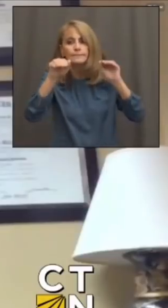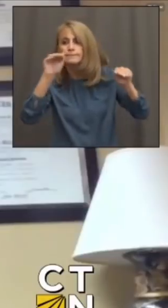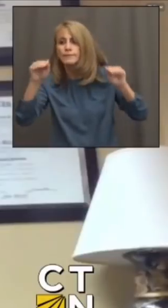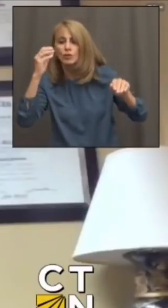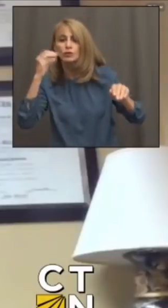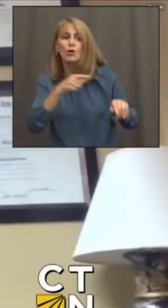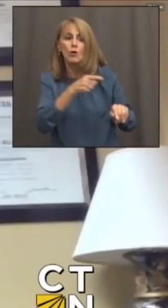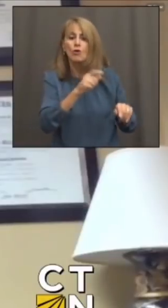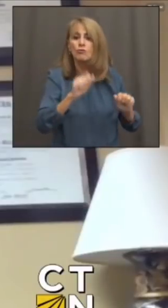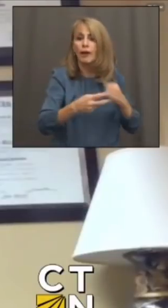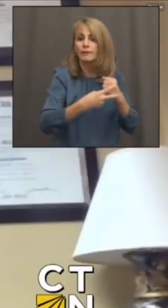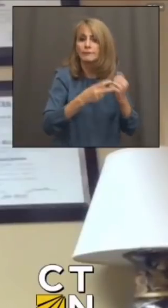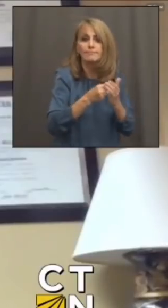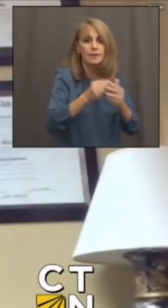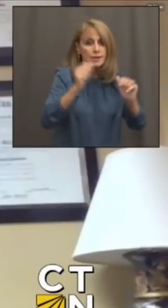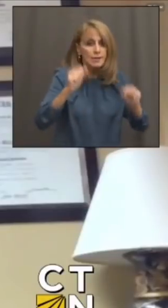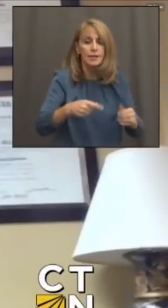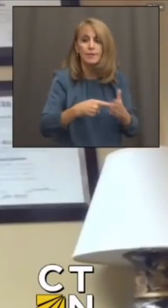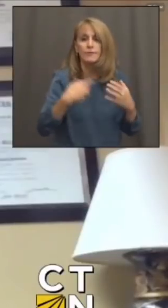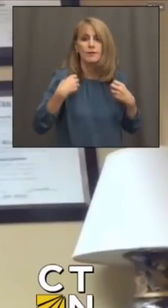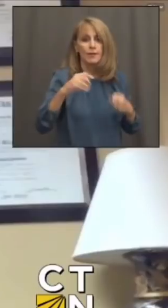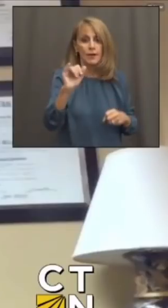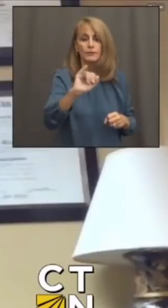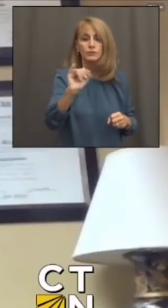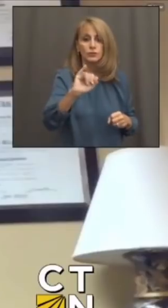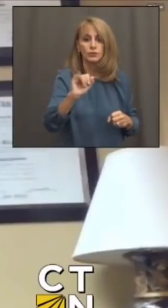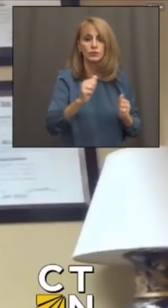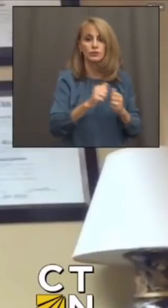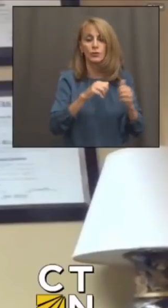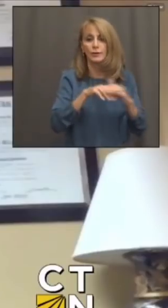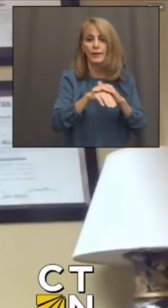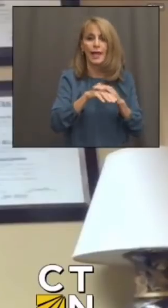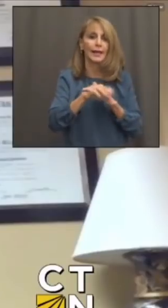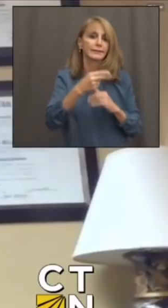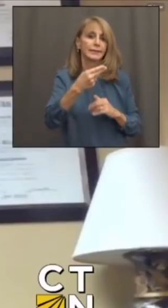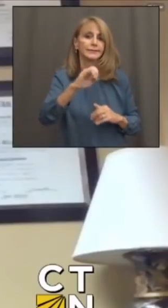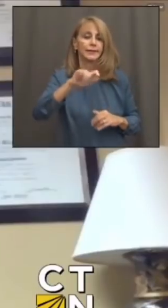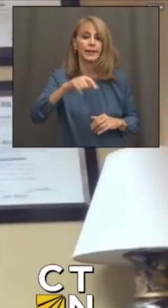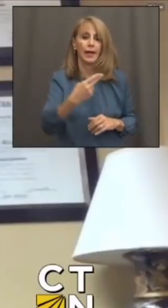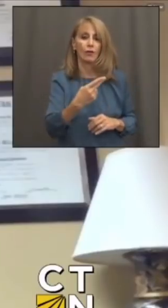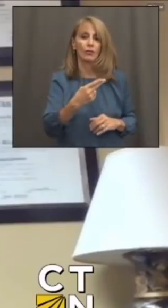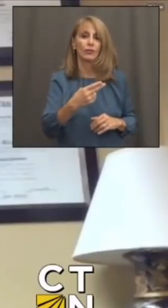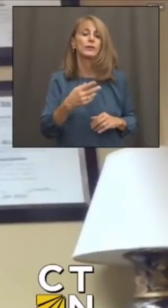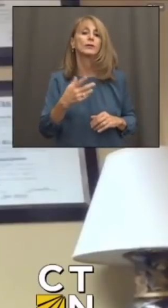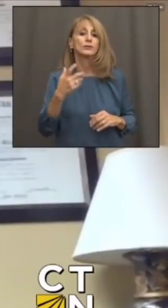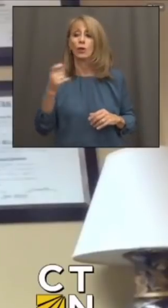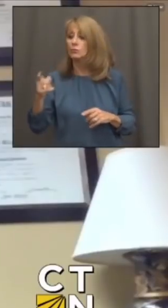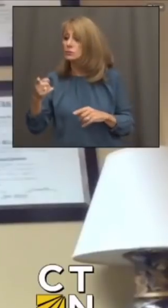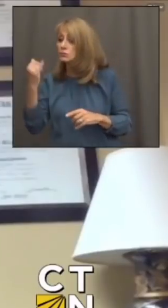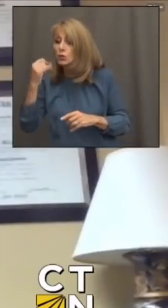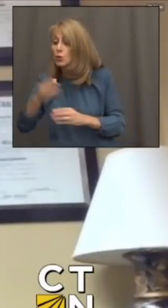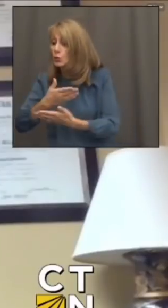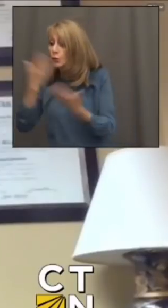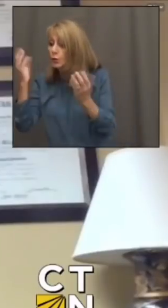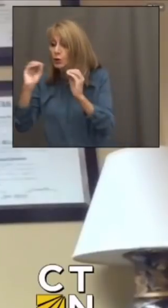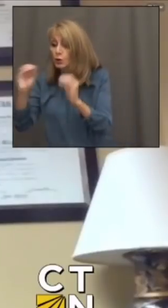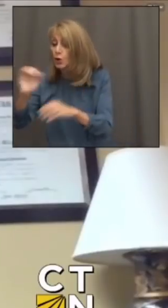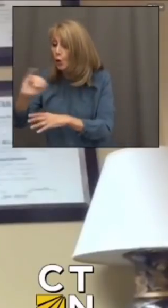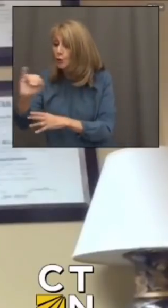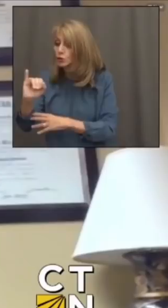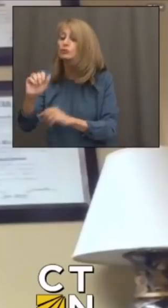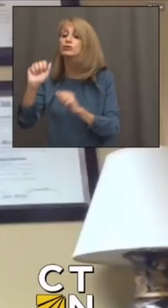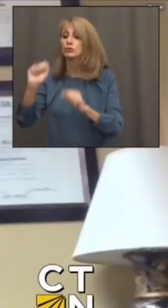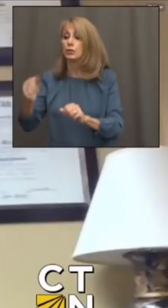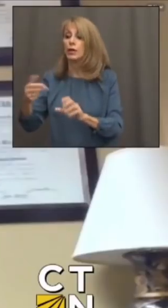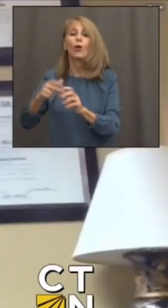huge benefit for our customers. There's also a connected resident, the residents who currently do not have insurance, health insurance or